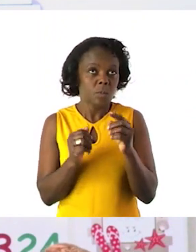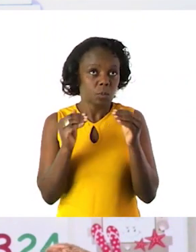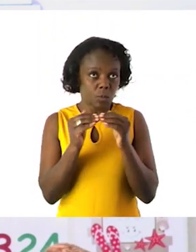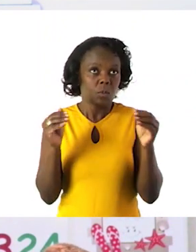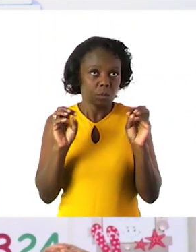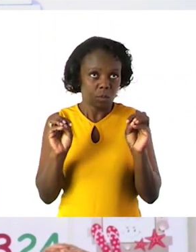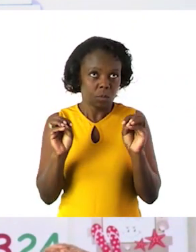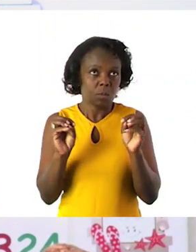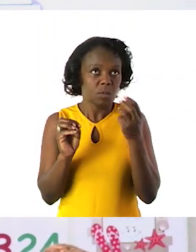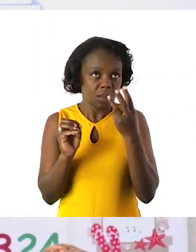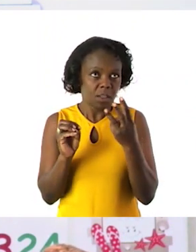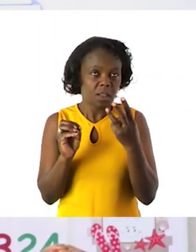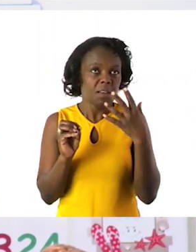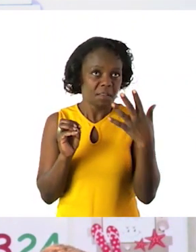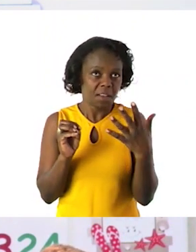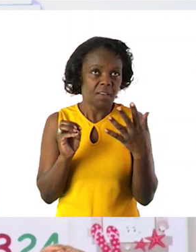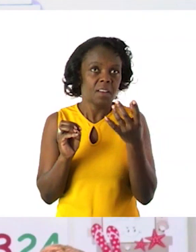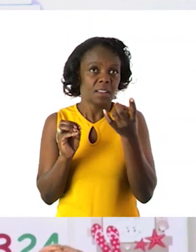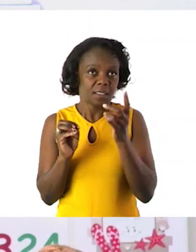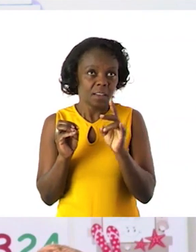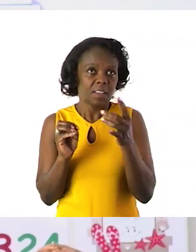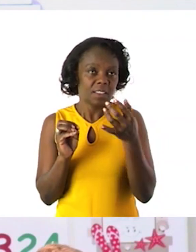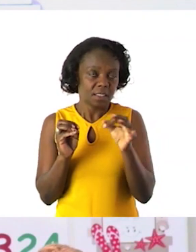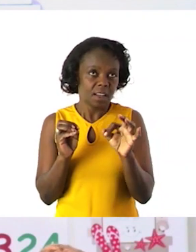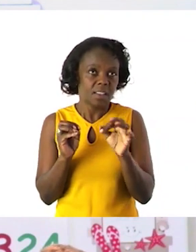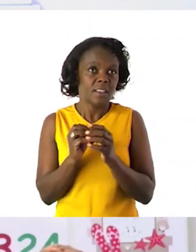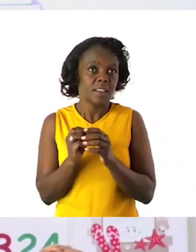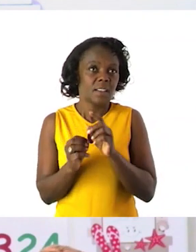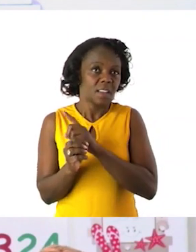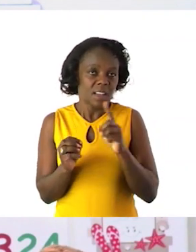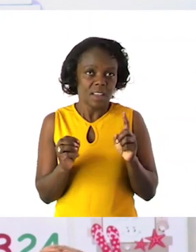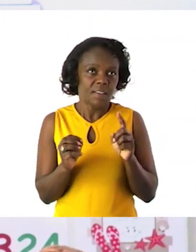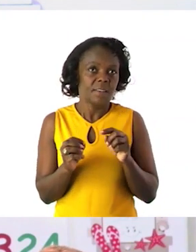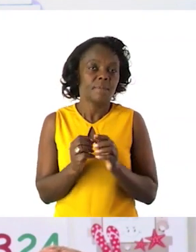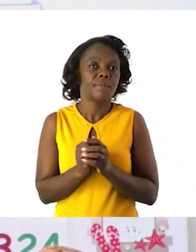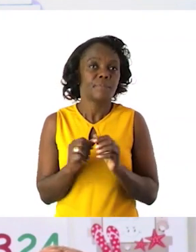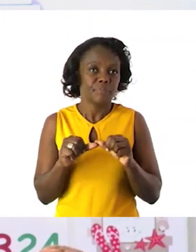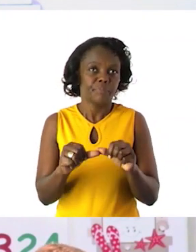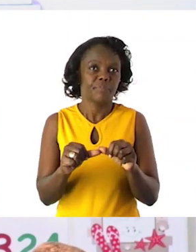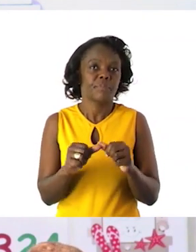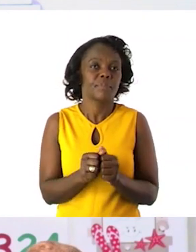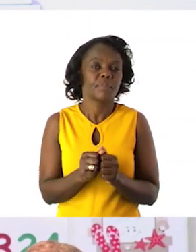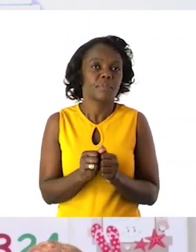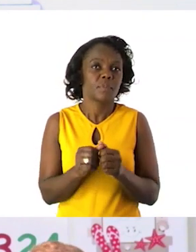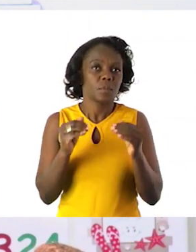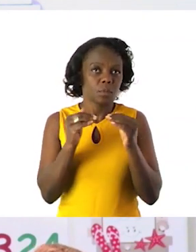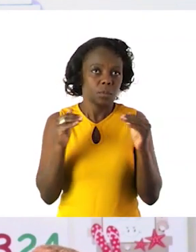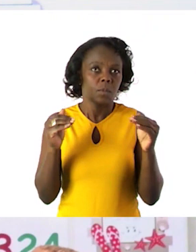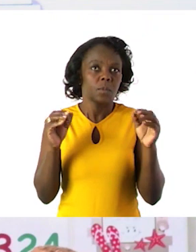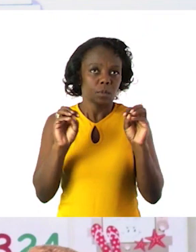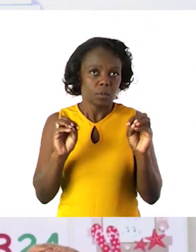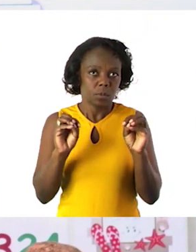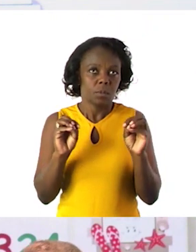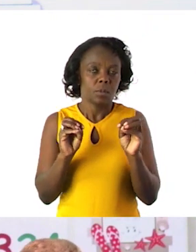number. 3, 5, 7, 9, 11 and we continue. Those are my odd numbers.